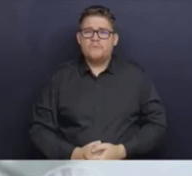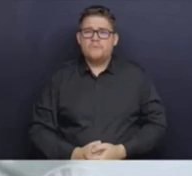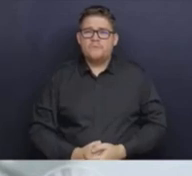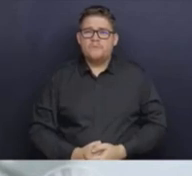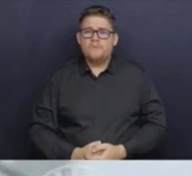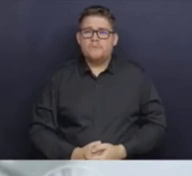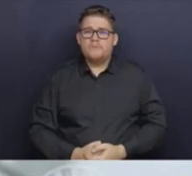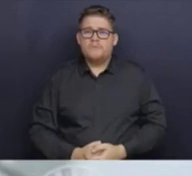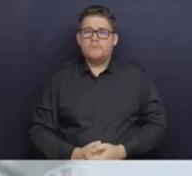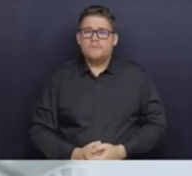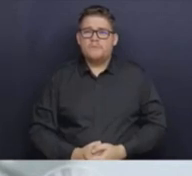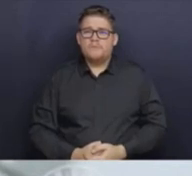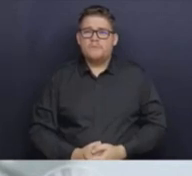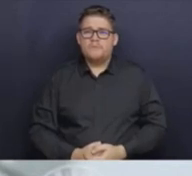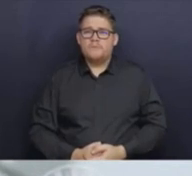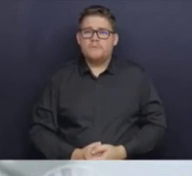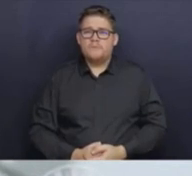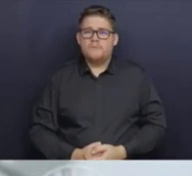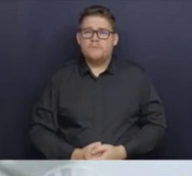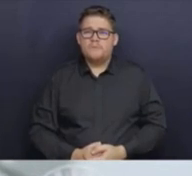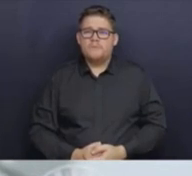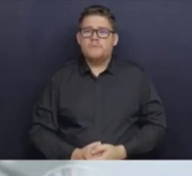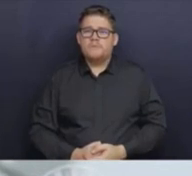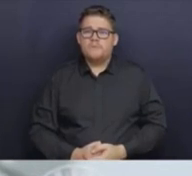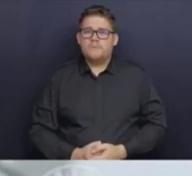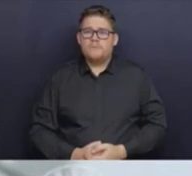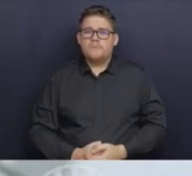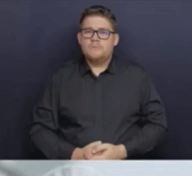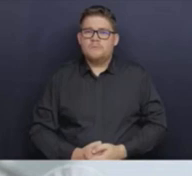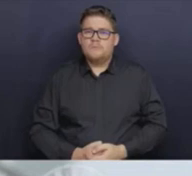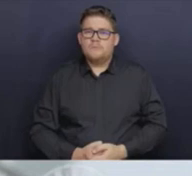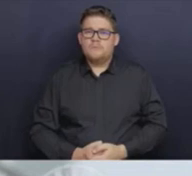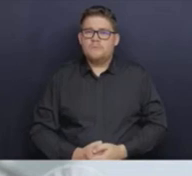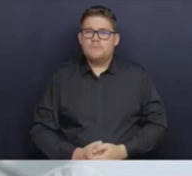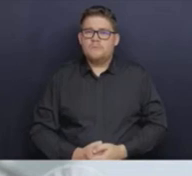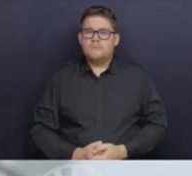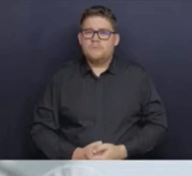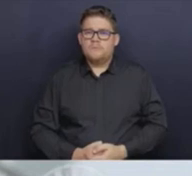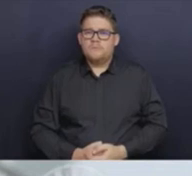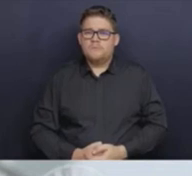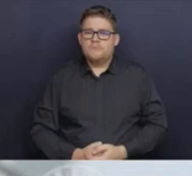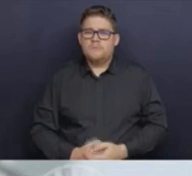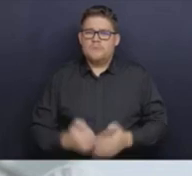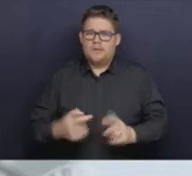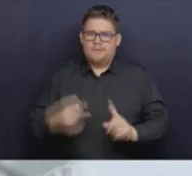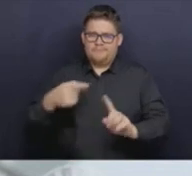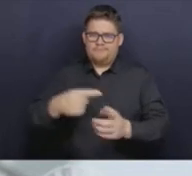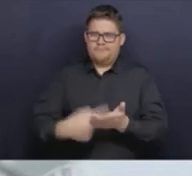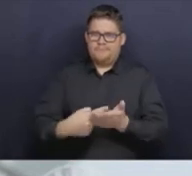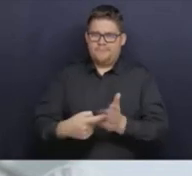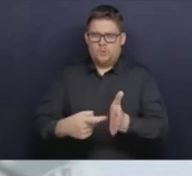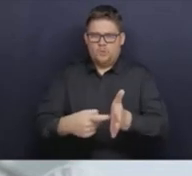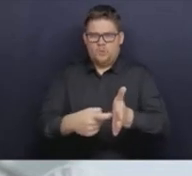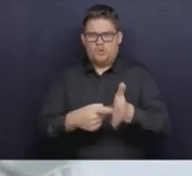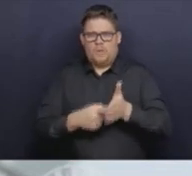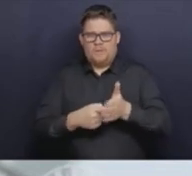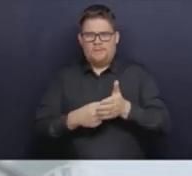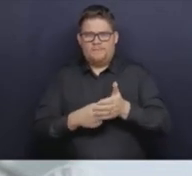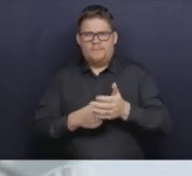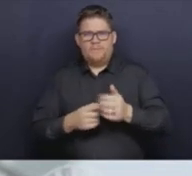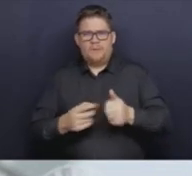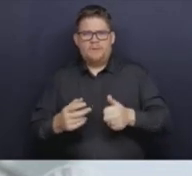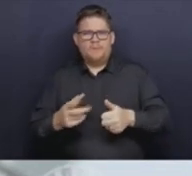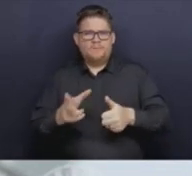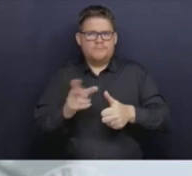requirement is and will continue to be is a primary series. So whatever that primary series is, and for most people that's two doses of